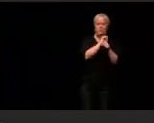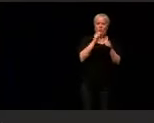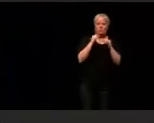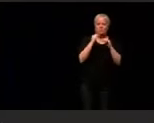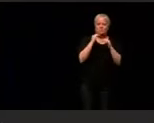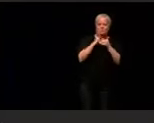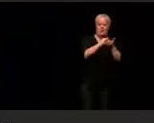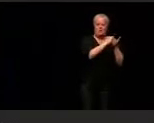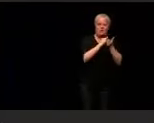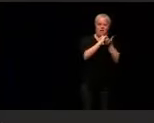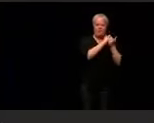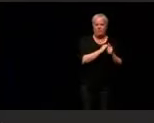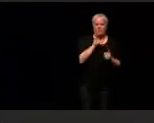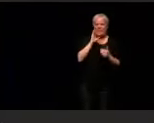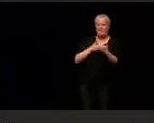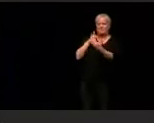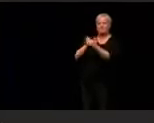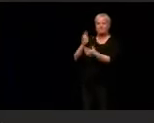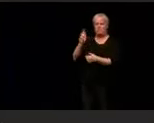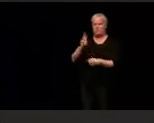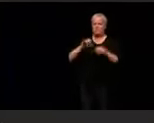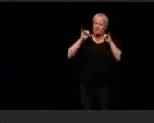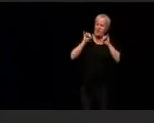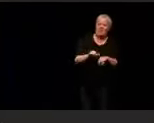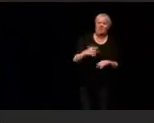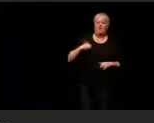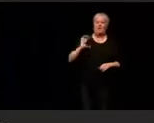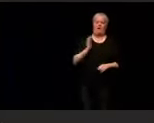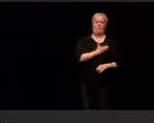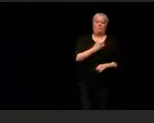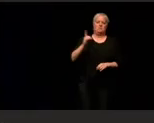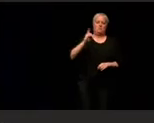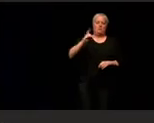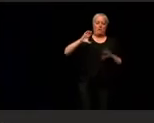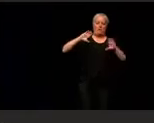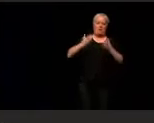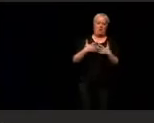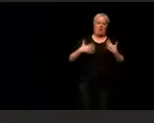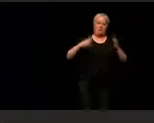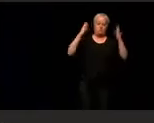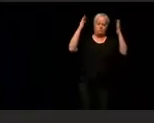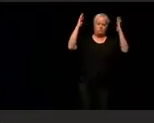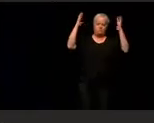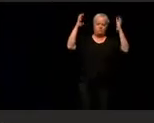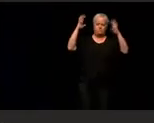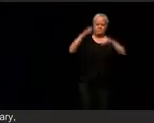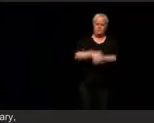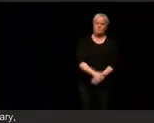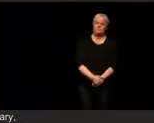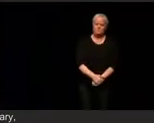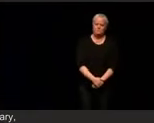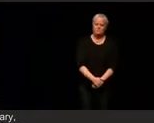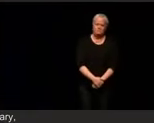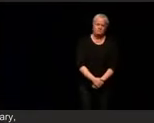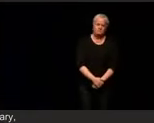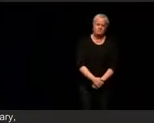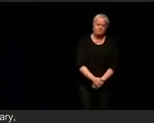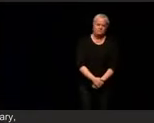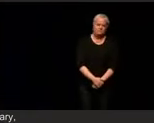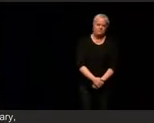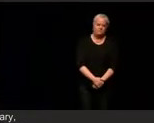ever. That's the Democratic Party here in New York State and across the nation.